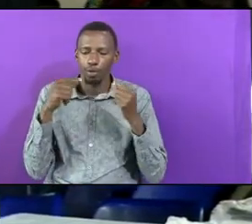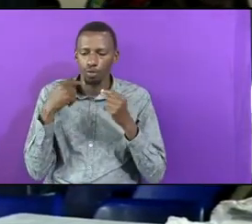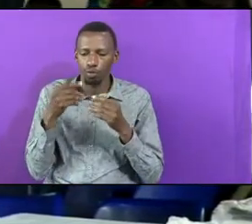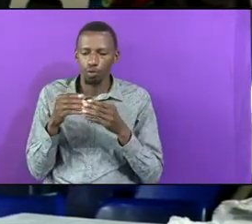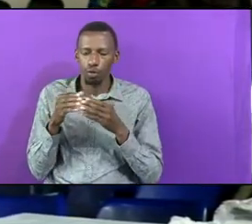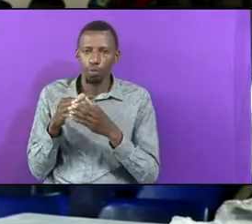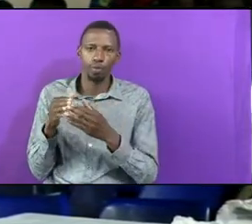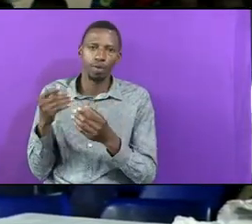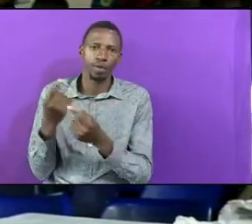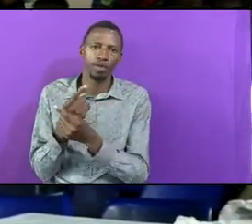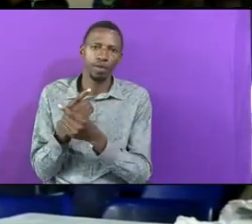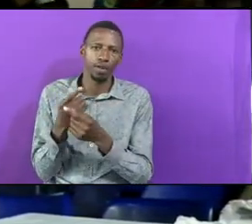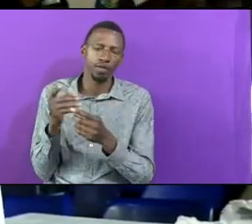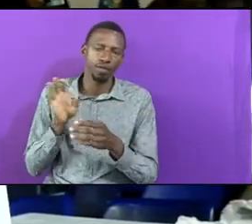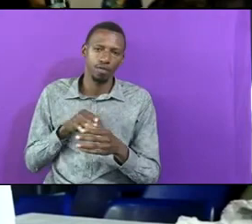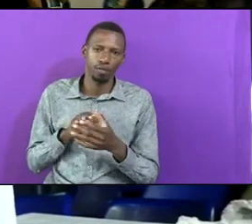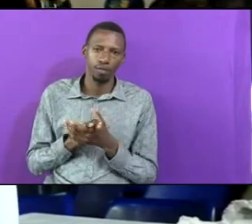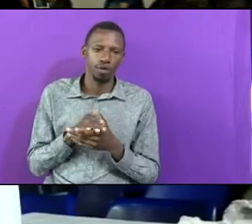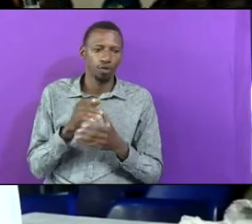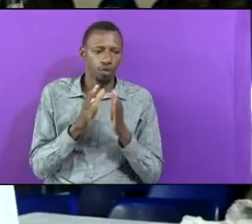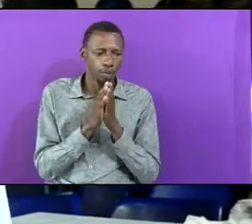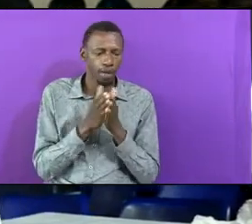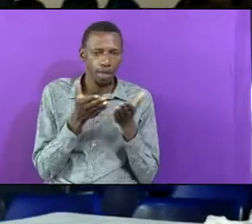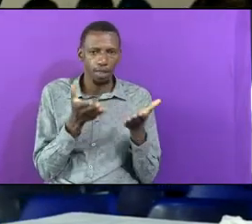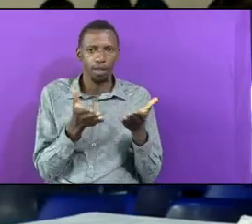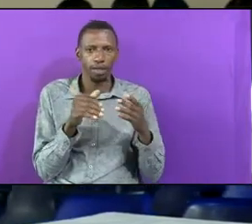You'll Be Praying In This Pulpit But Never In Your House